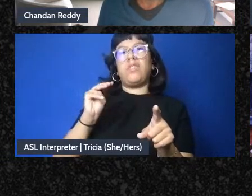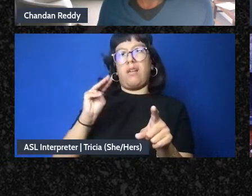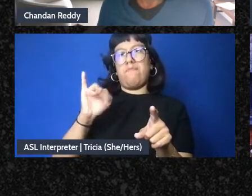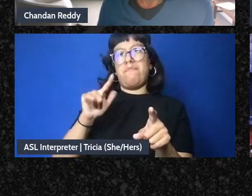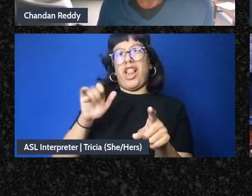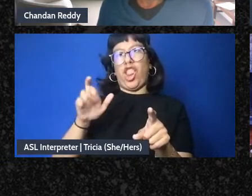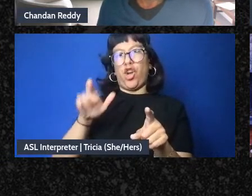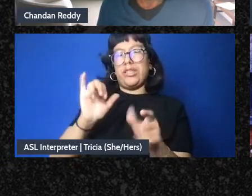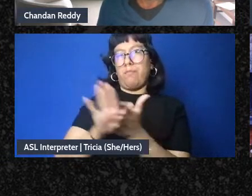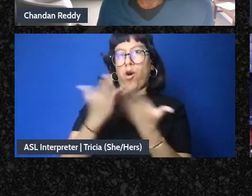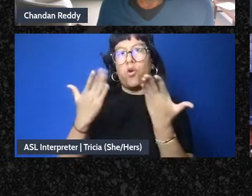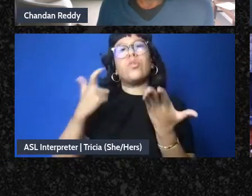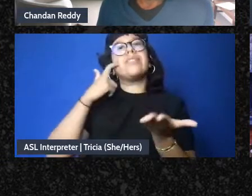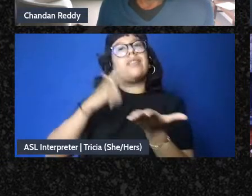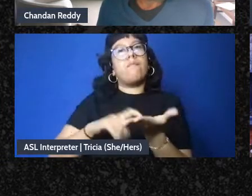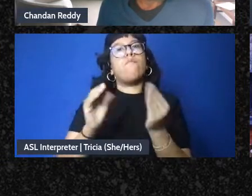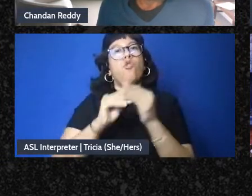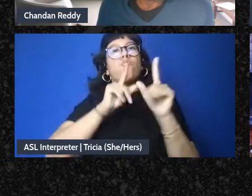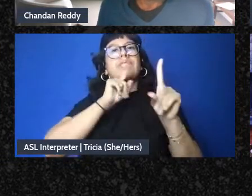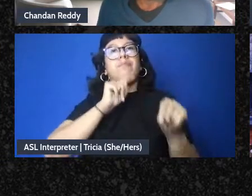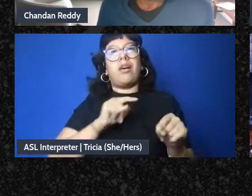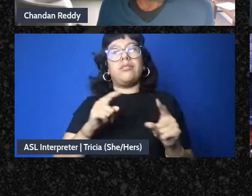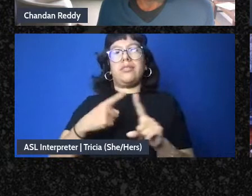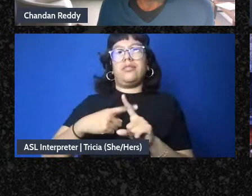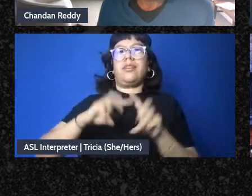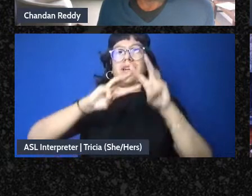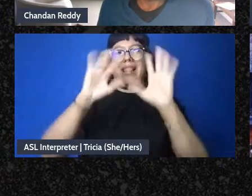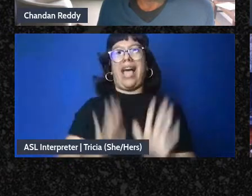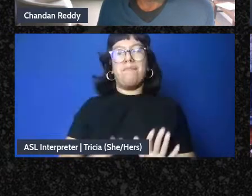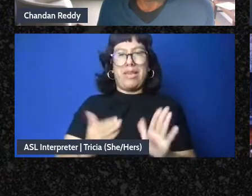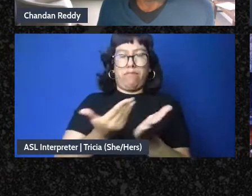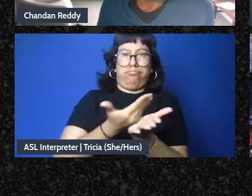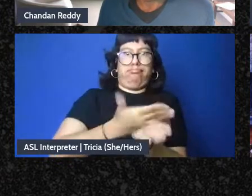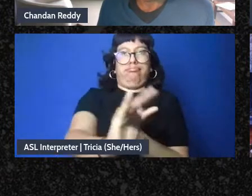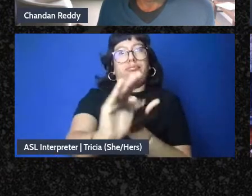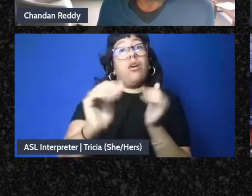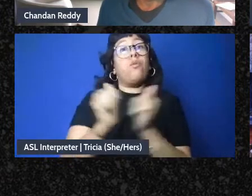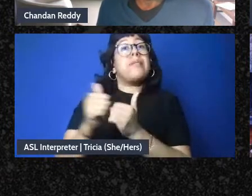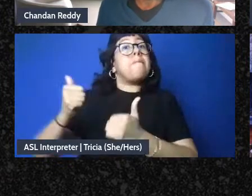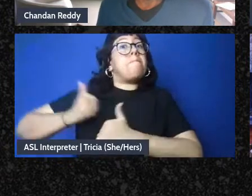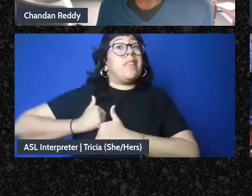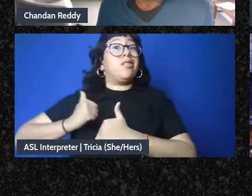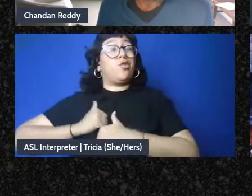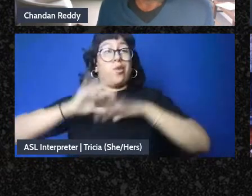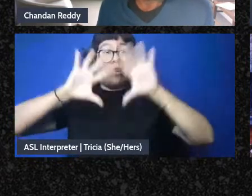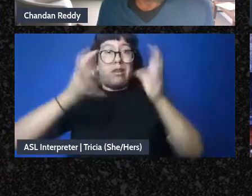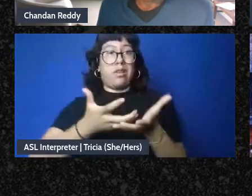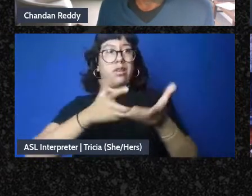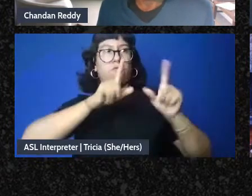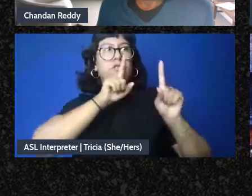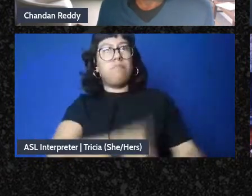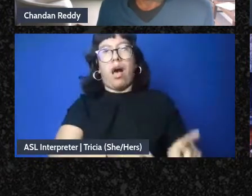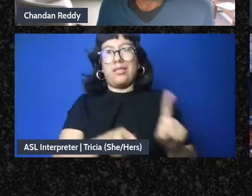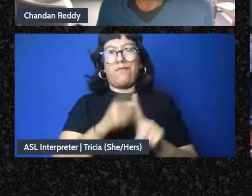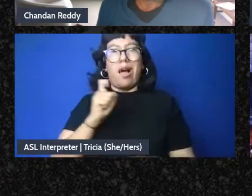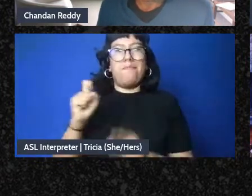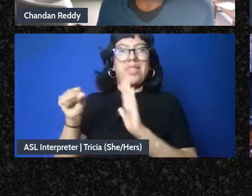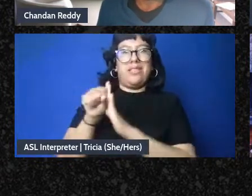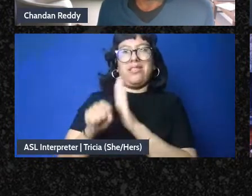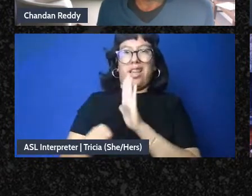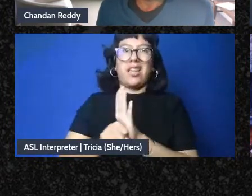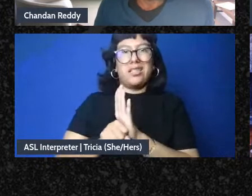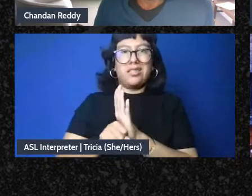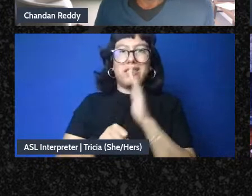more response to climate um climate displacement with militarized and police responses from the state so like